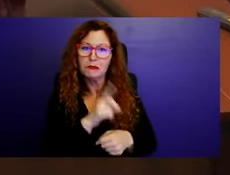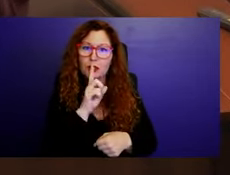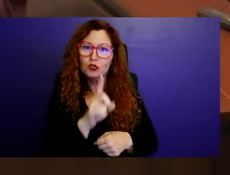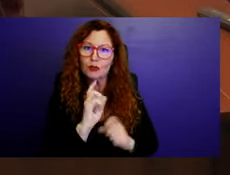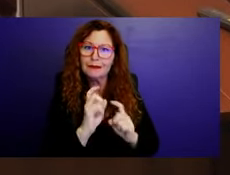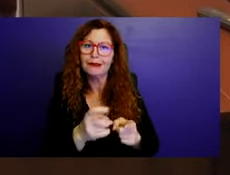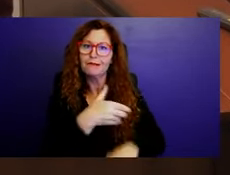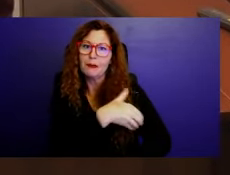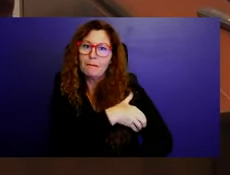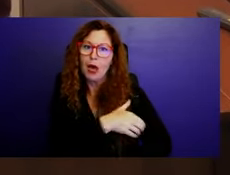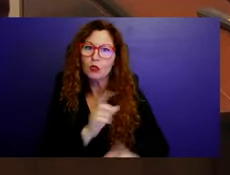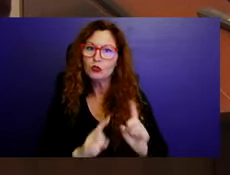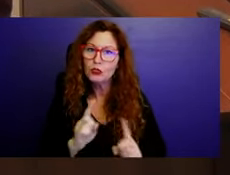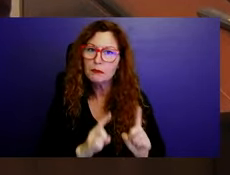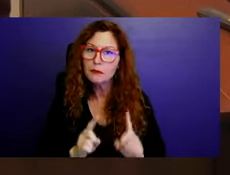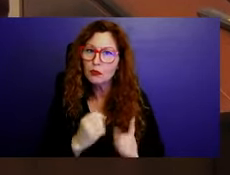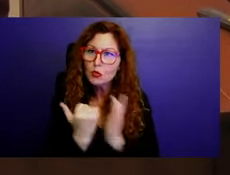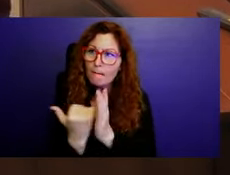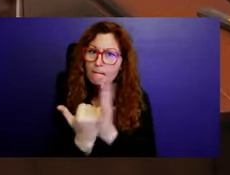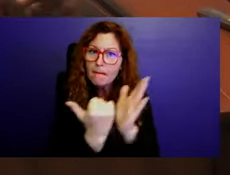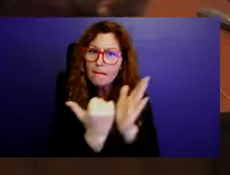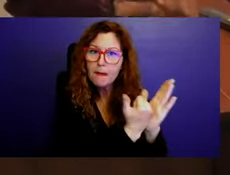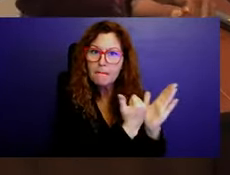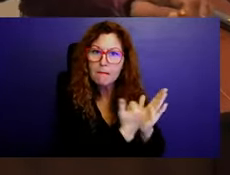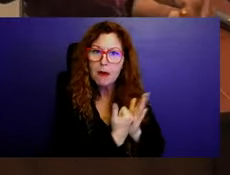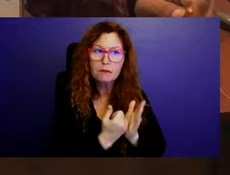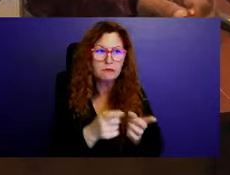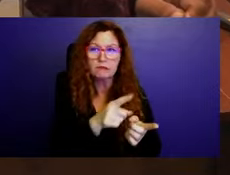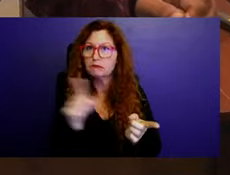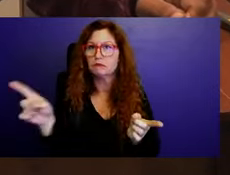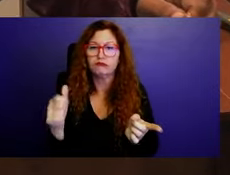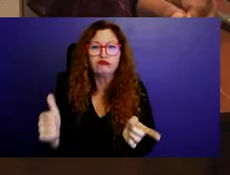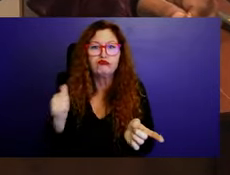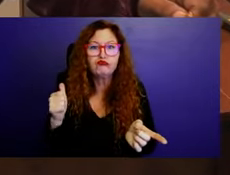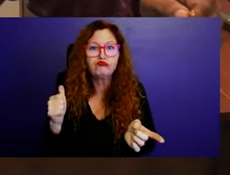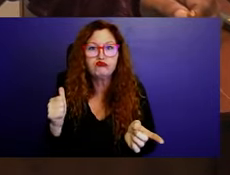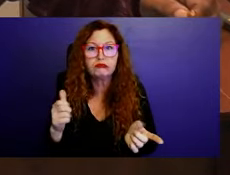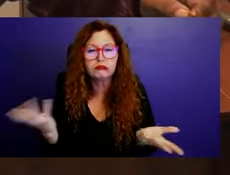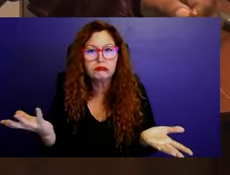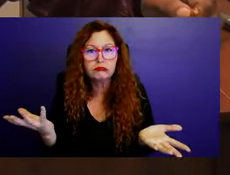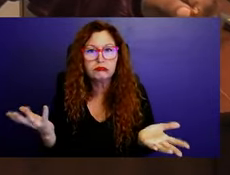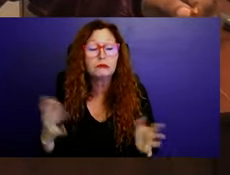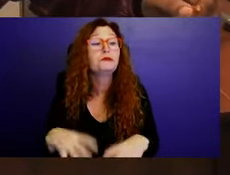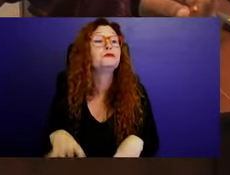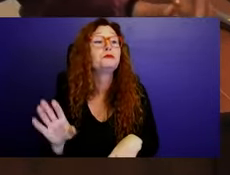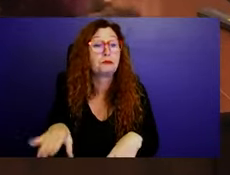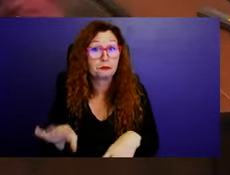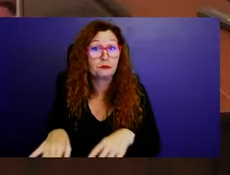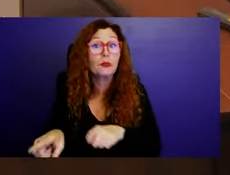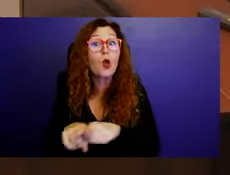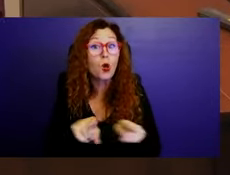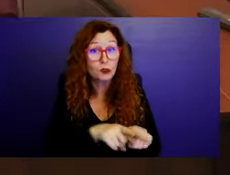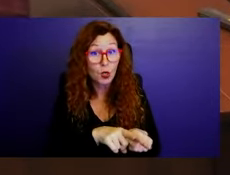you in making proper decisions for the city. Also, I'm going to throw some Indians in there.